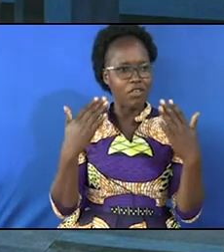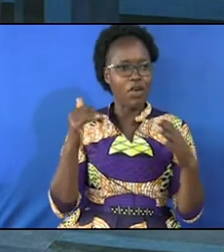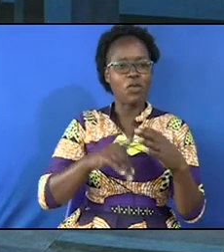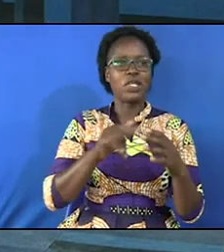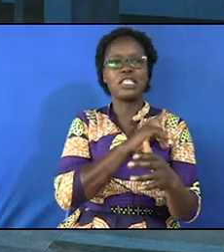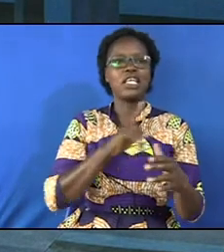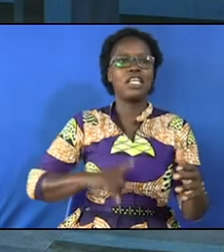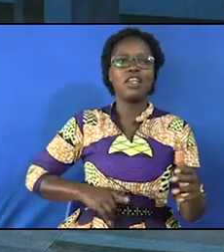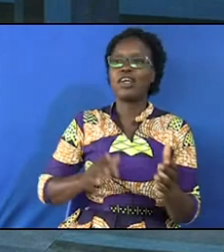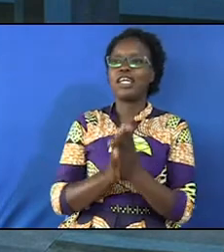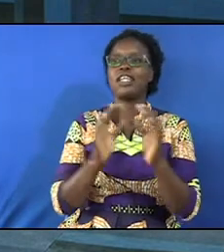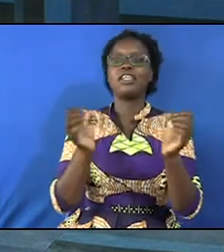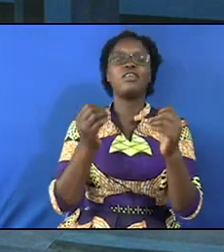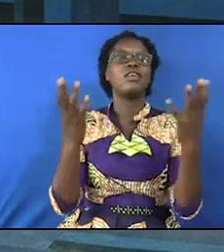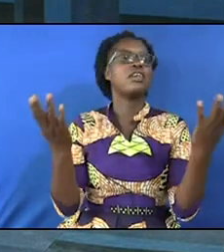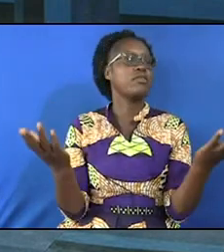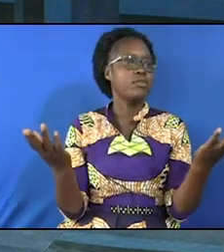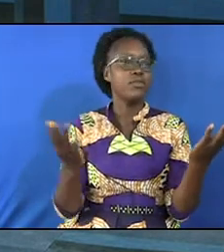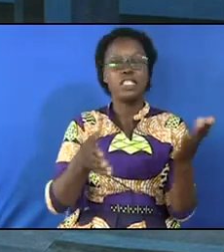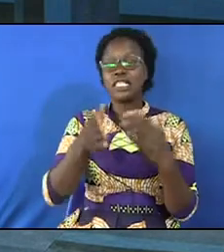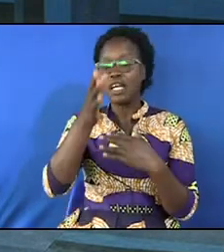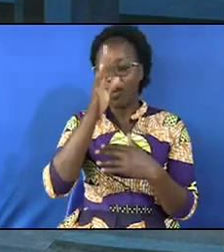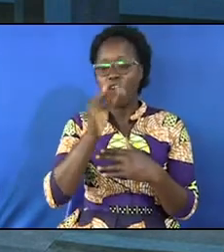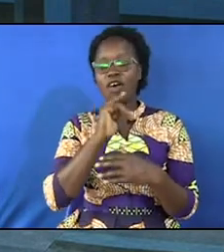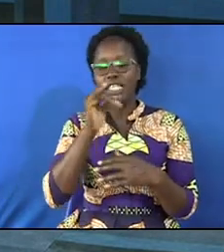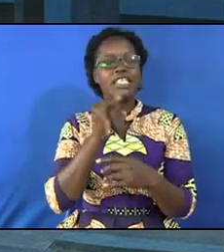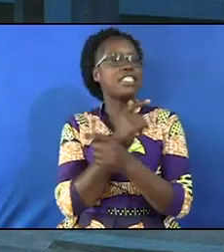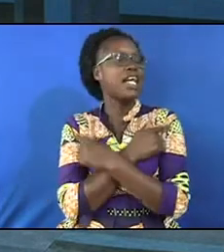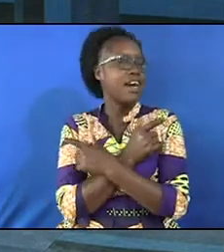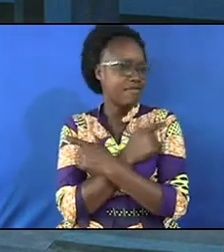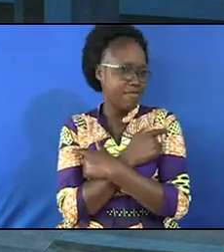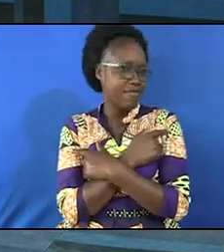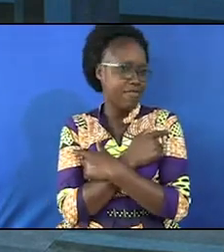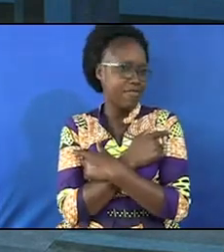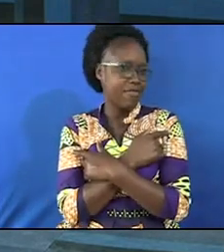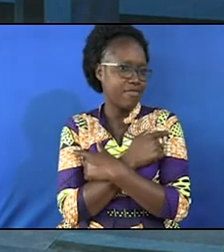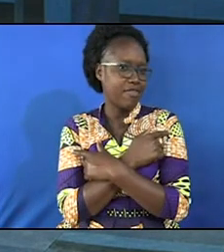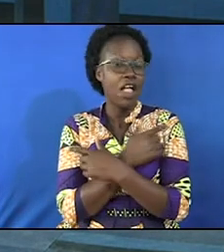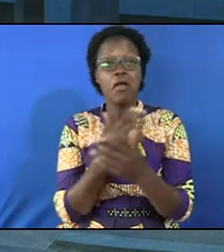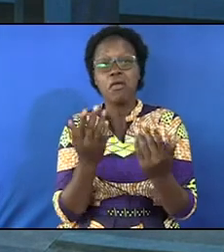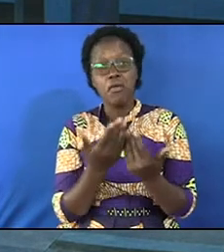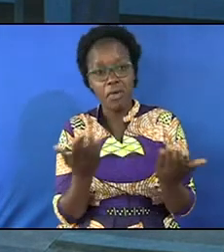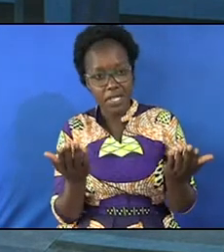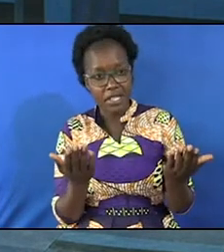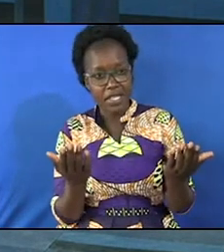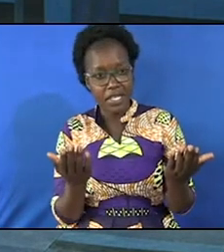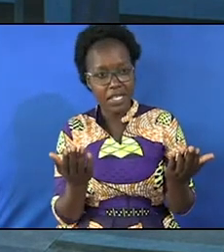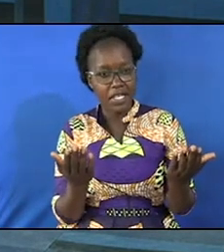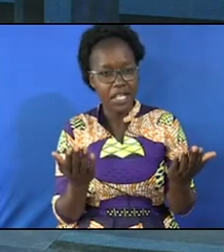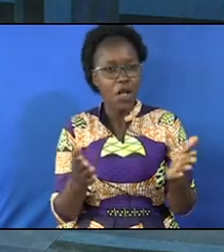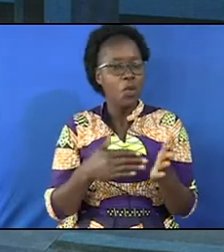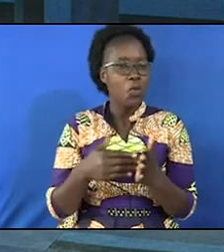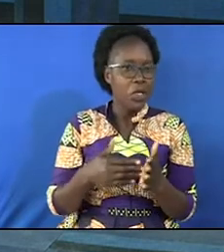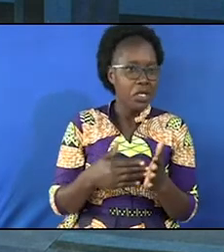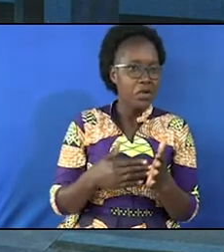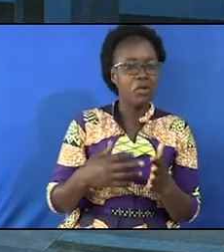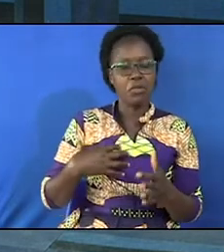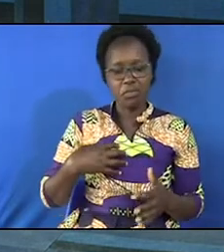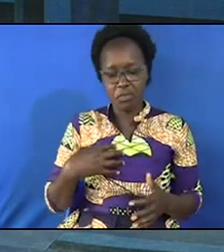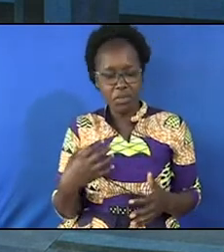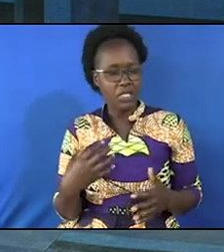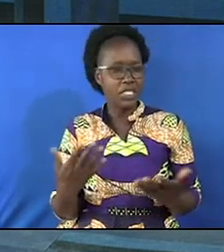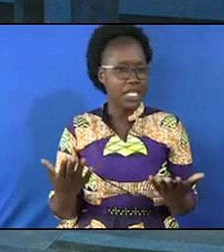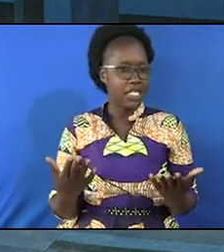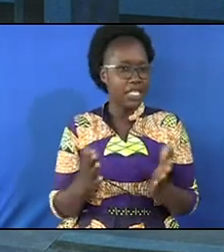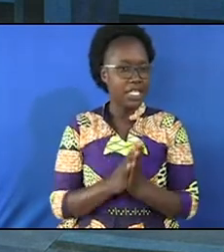with the Lord say amen my friend God is what whether you love him or not and in